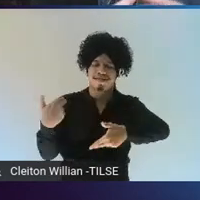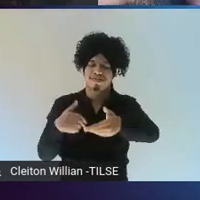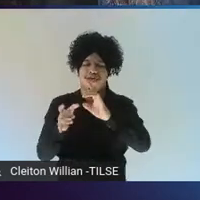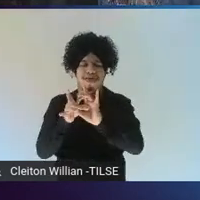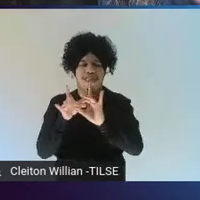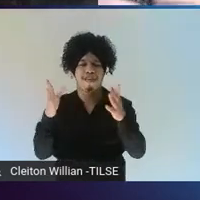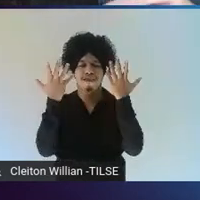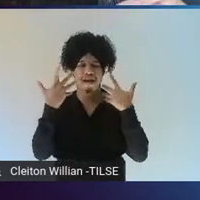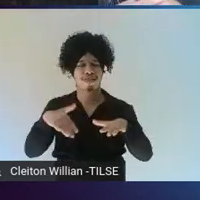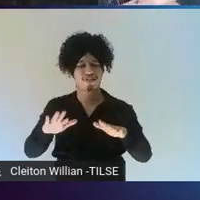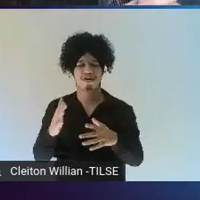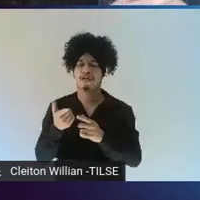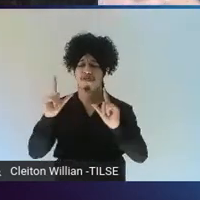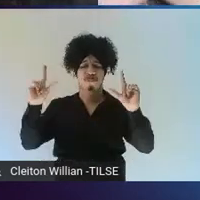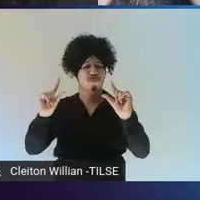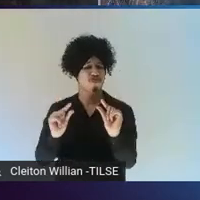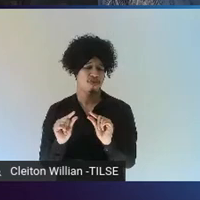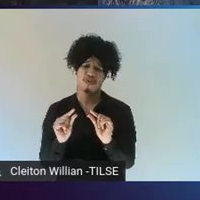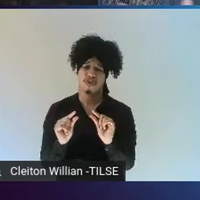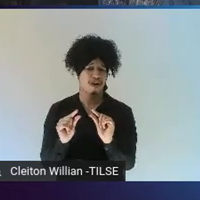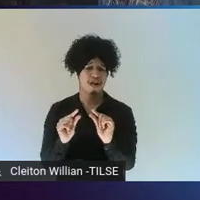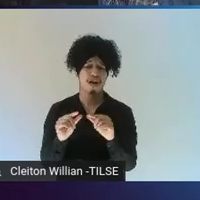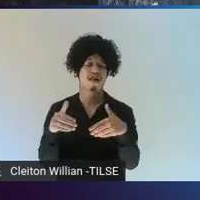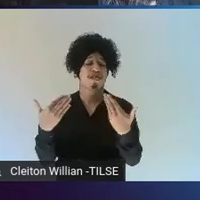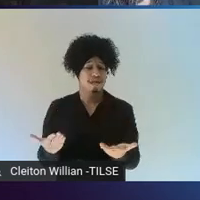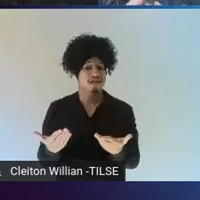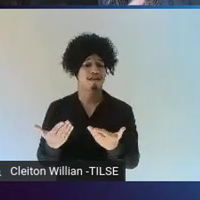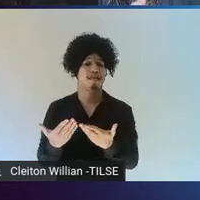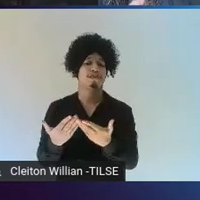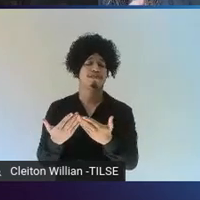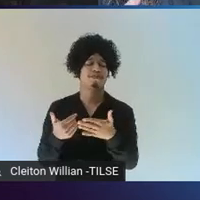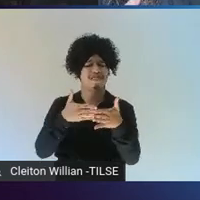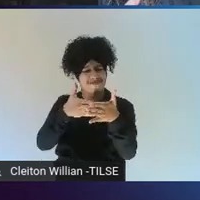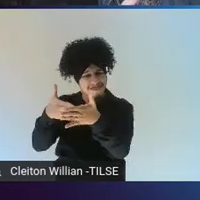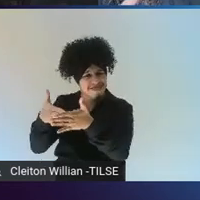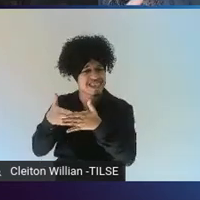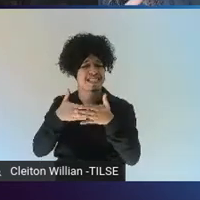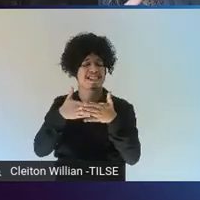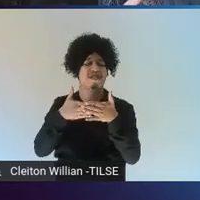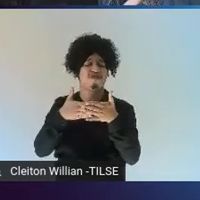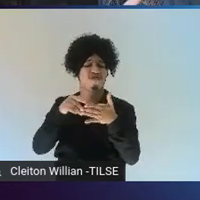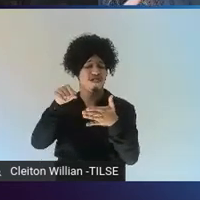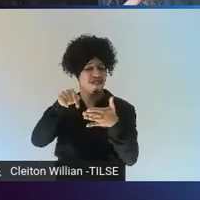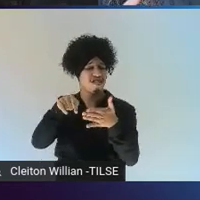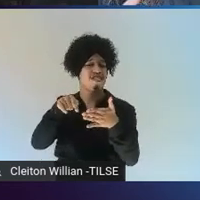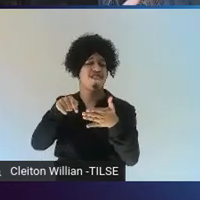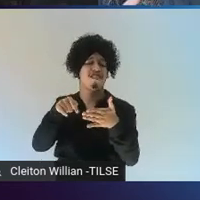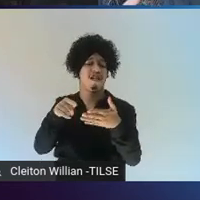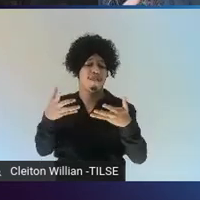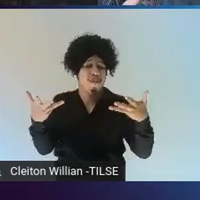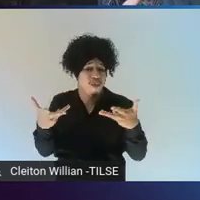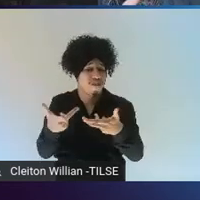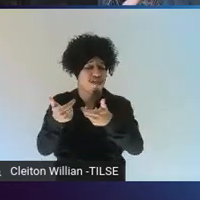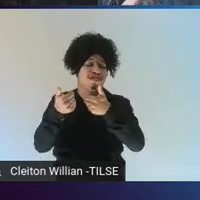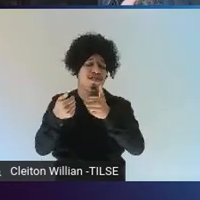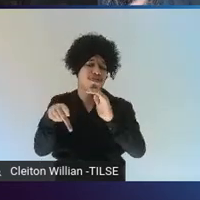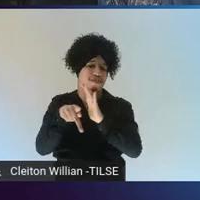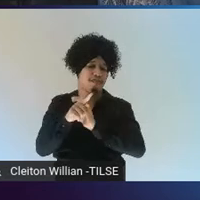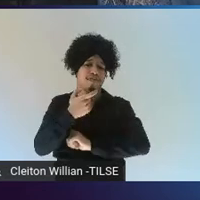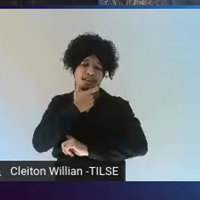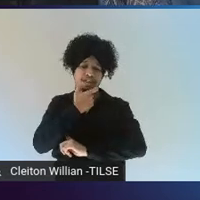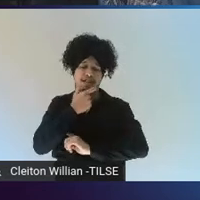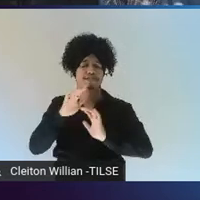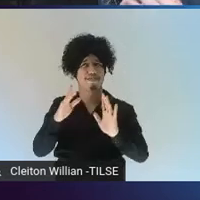the limitations of proficiency, the, how should we say,